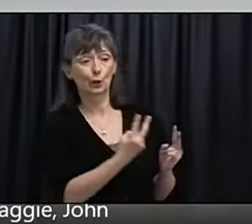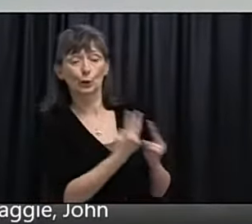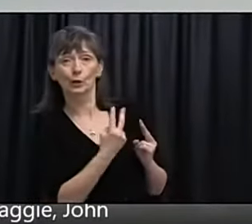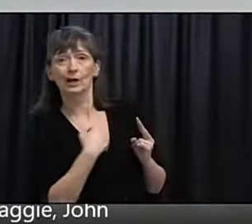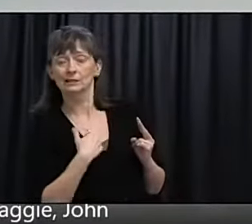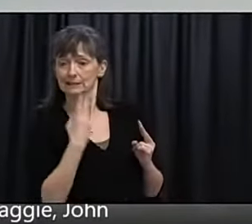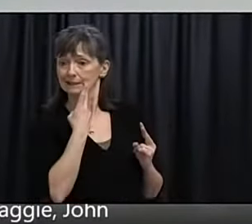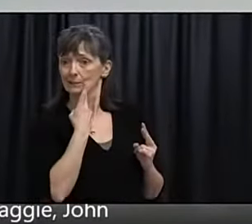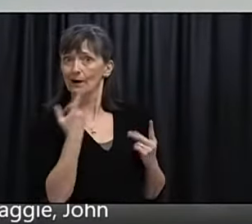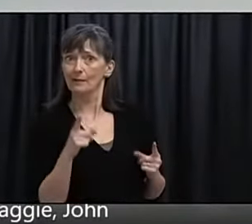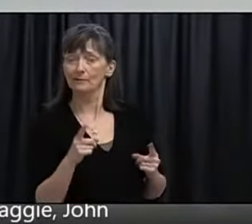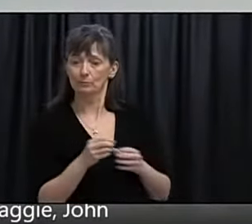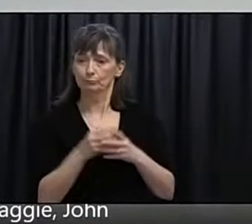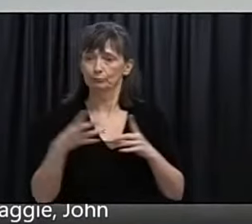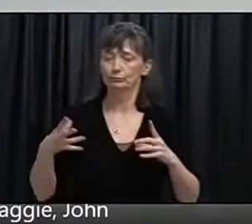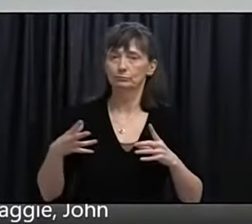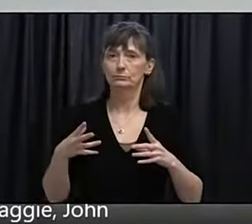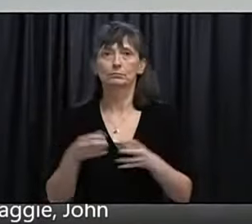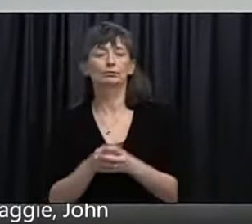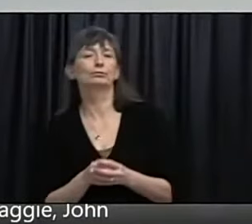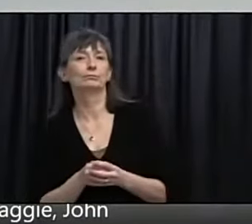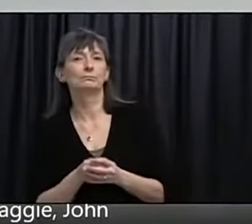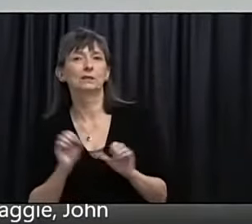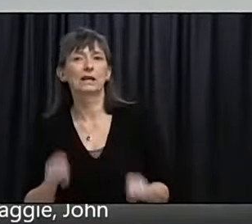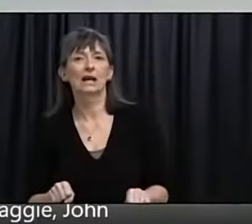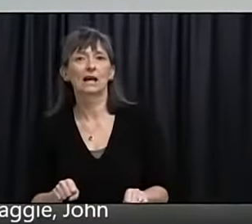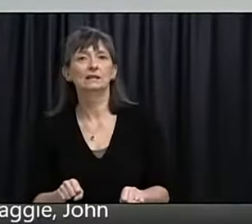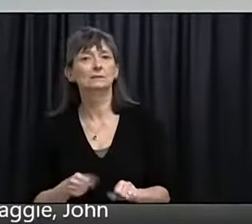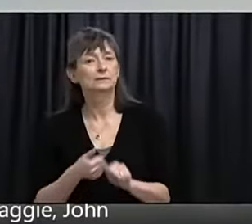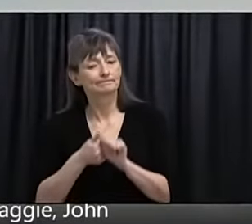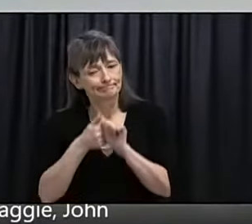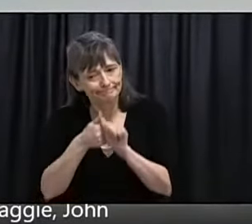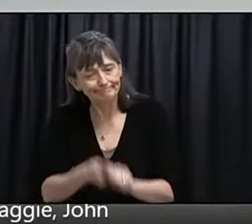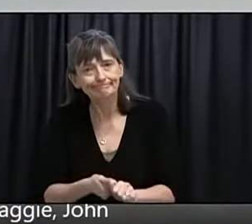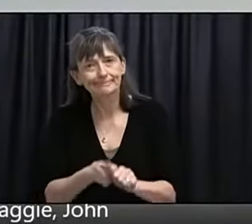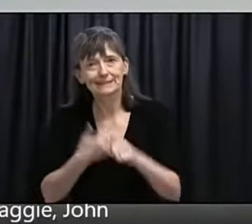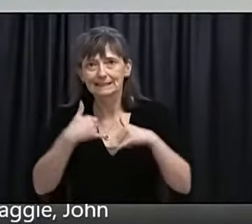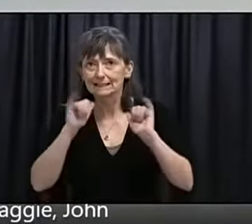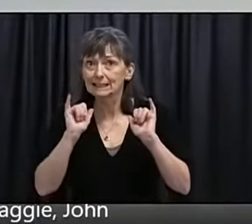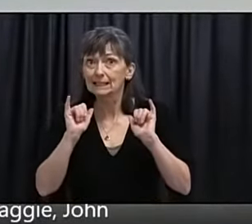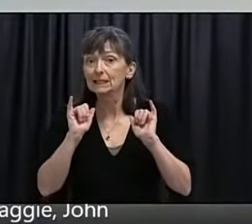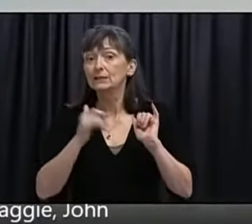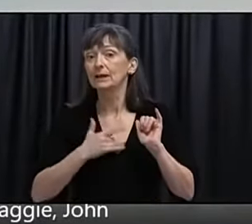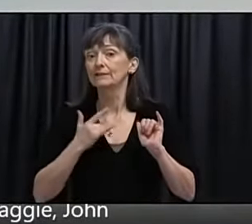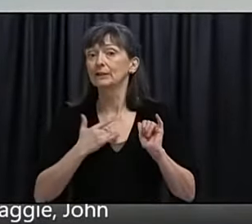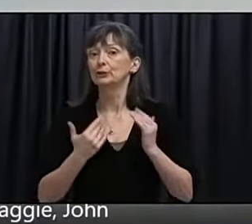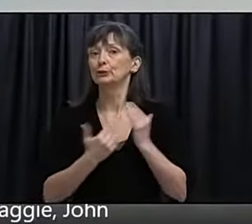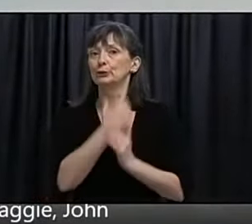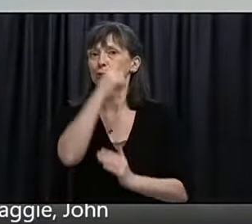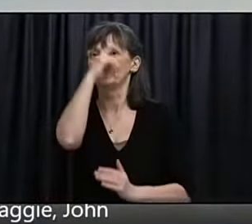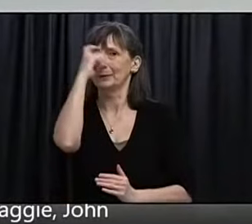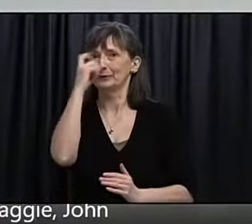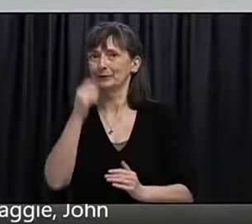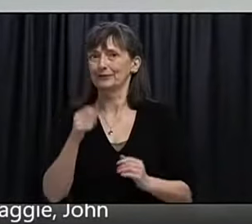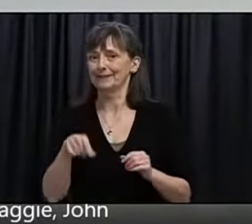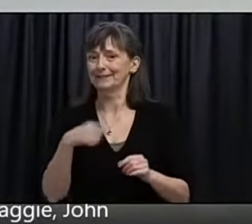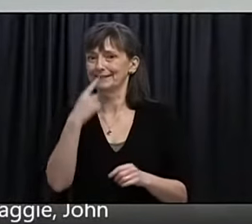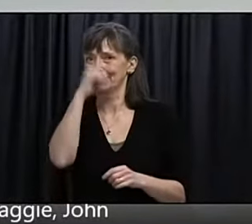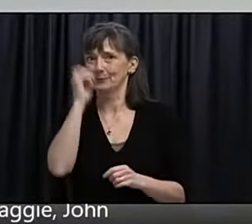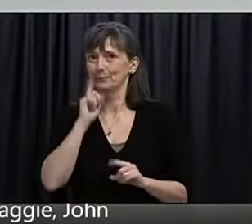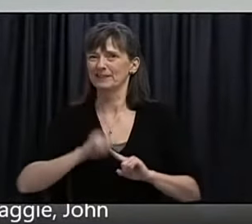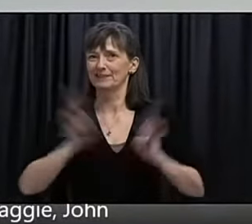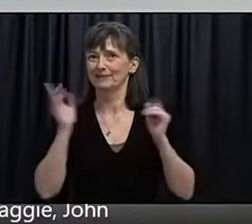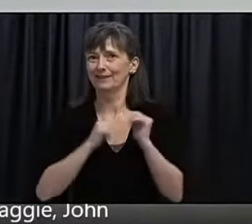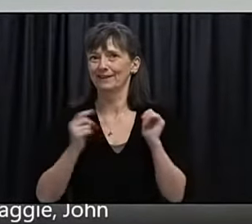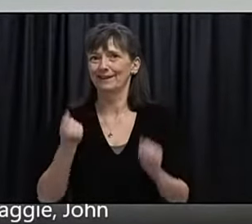We need to hold the line and if we do so then I think there is a very real prospect of a new summer for all of us. So with that